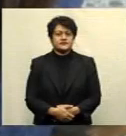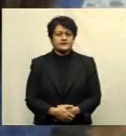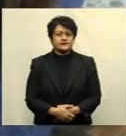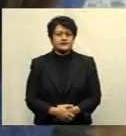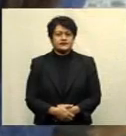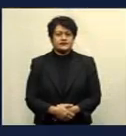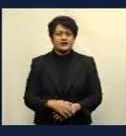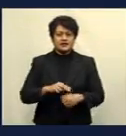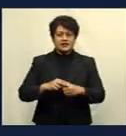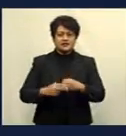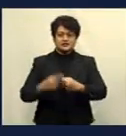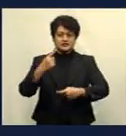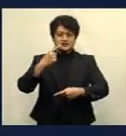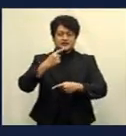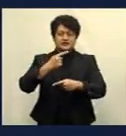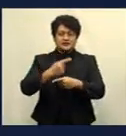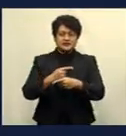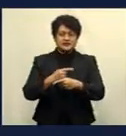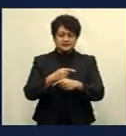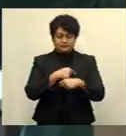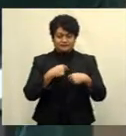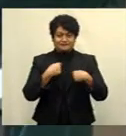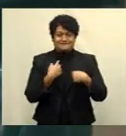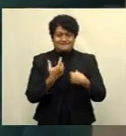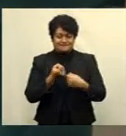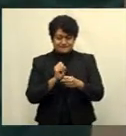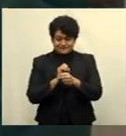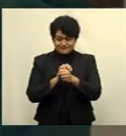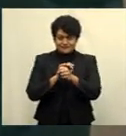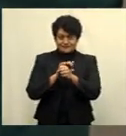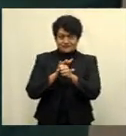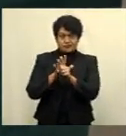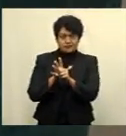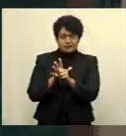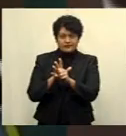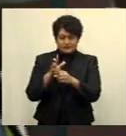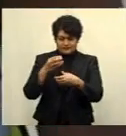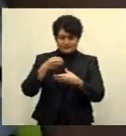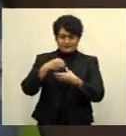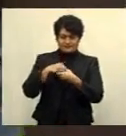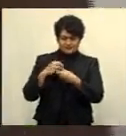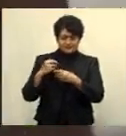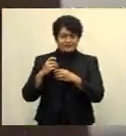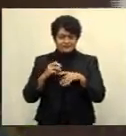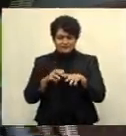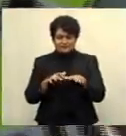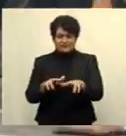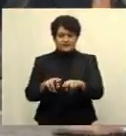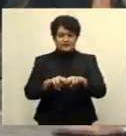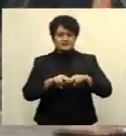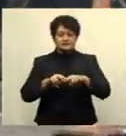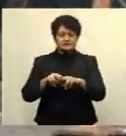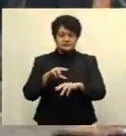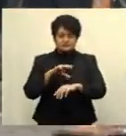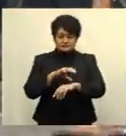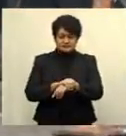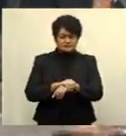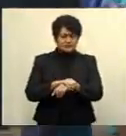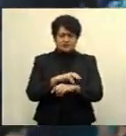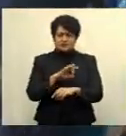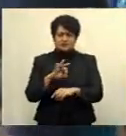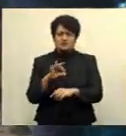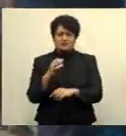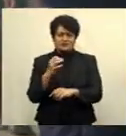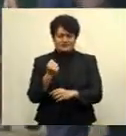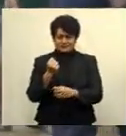In the news tonight, we have the latest on COVID-19 infections rattling Fiji. Police say they don't have fine